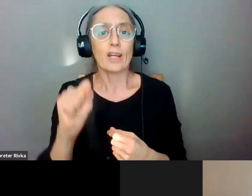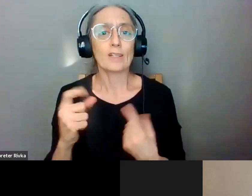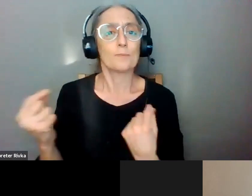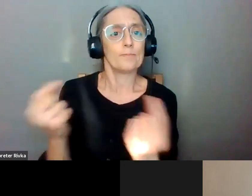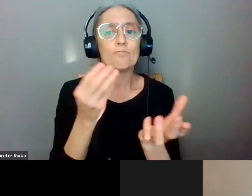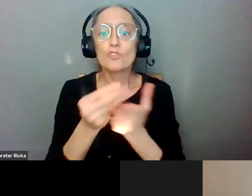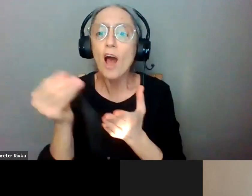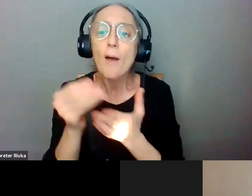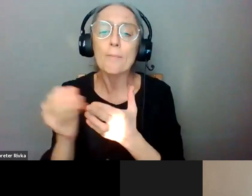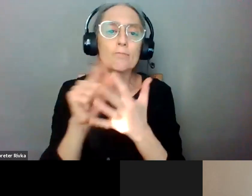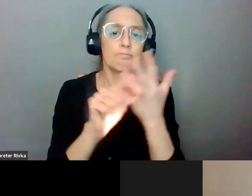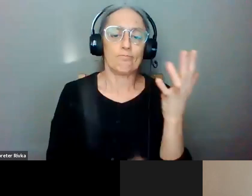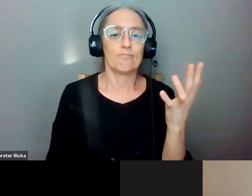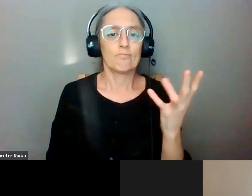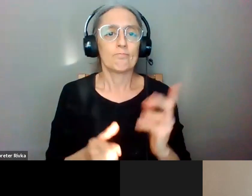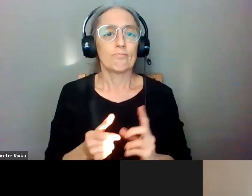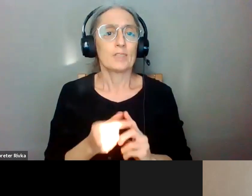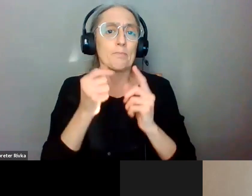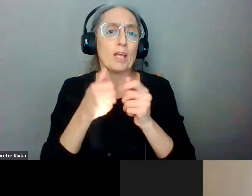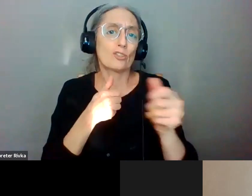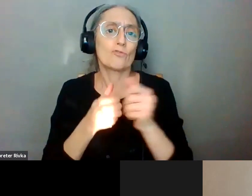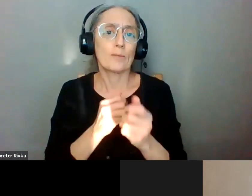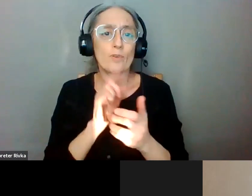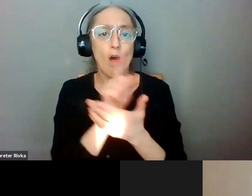throughout the week so